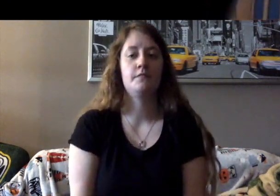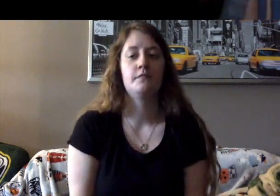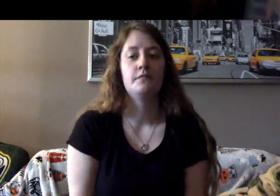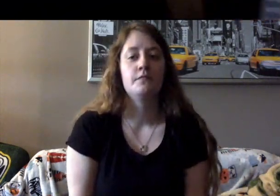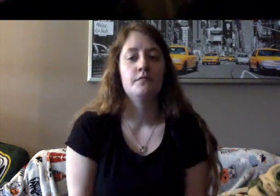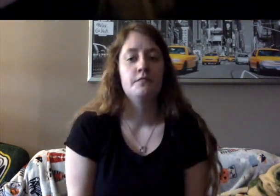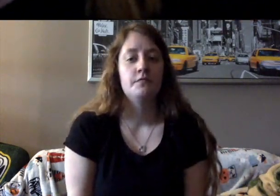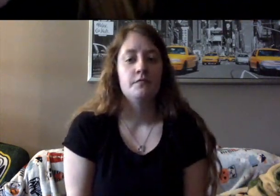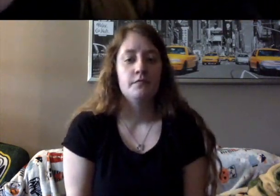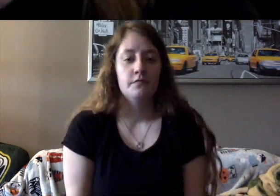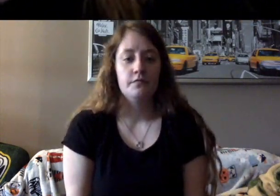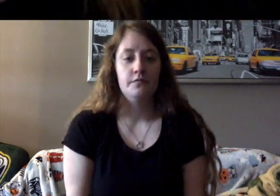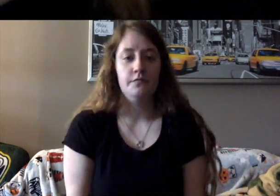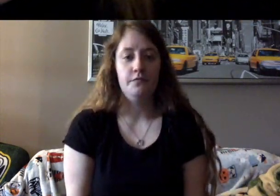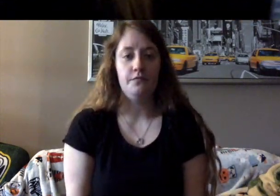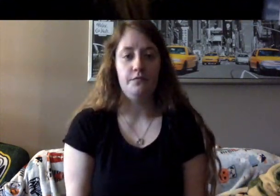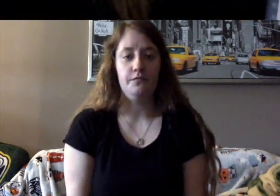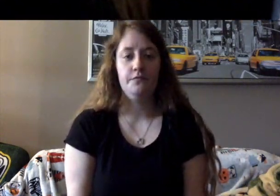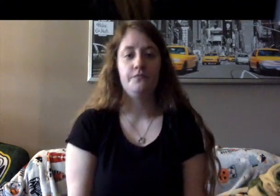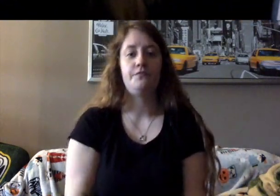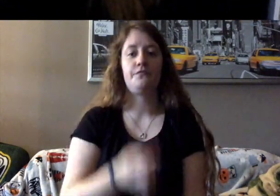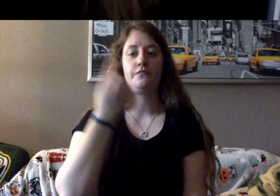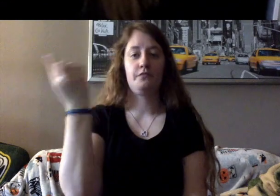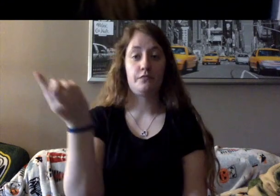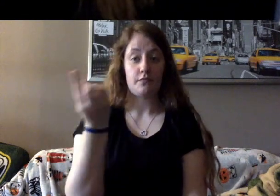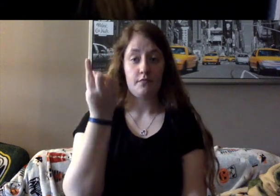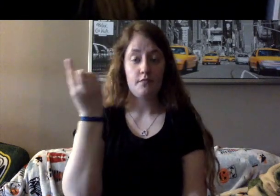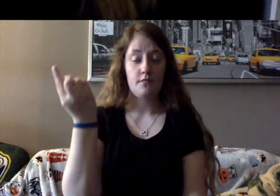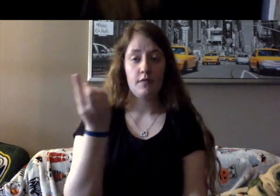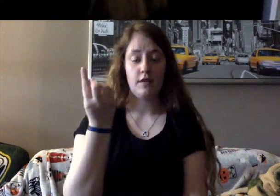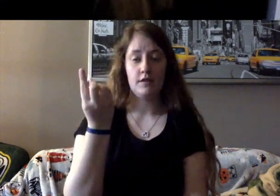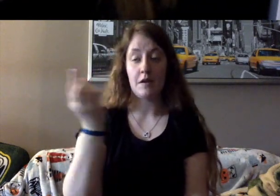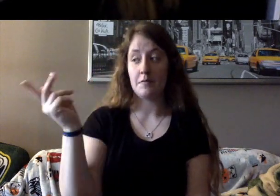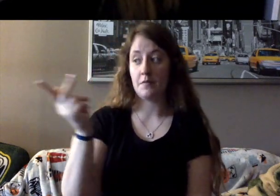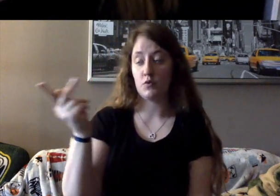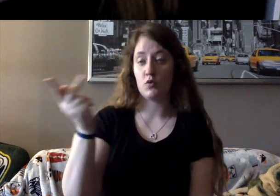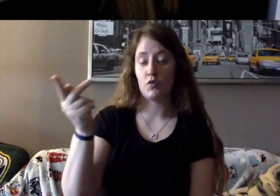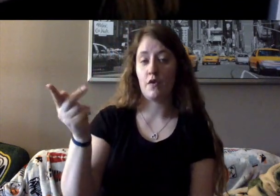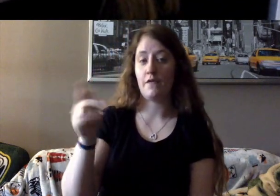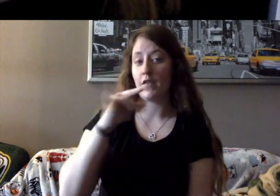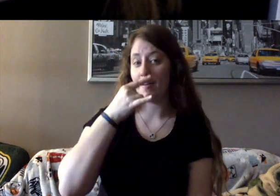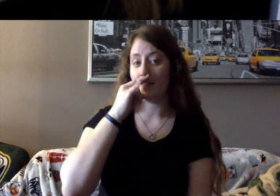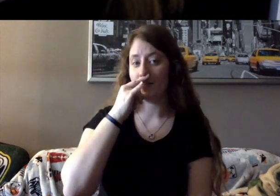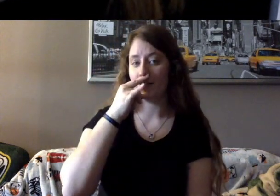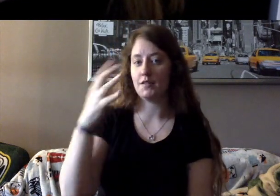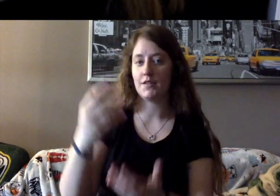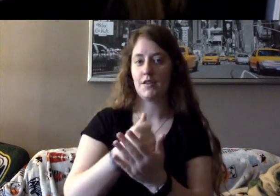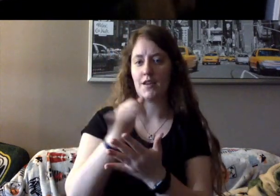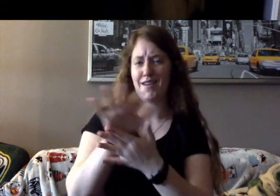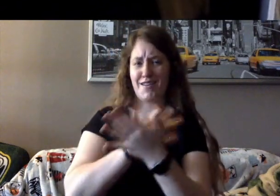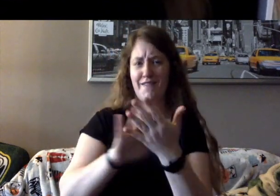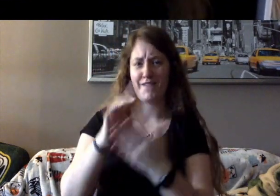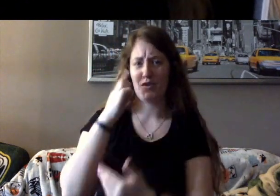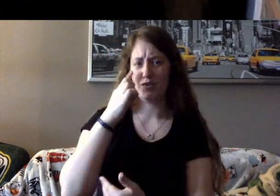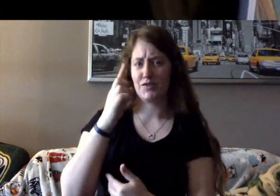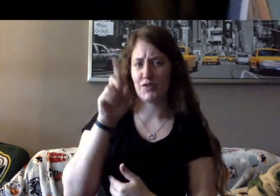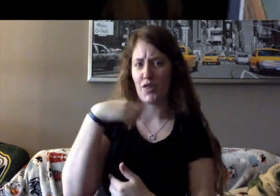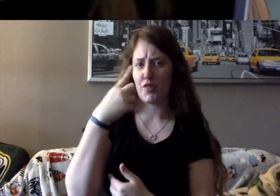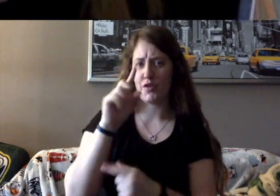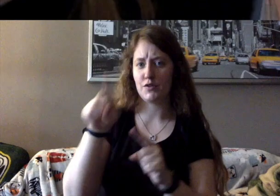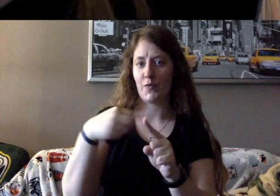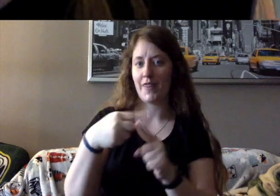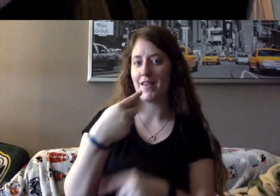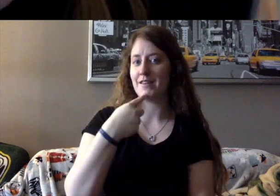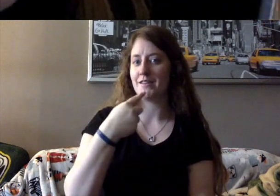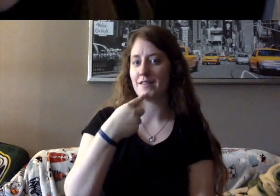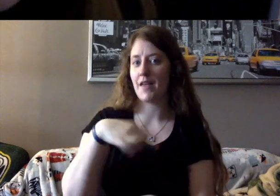Sometimes Ruth and Marty's children received confused looks when they said that their mother argued cases for the